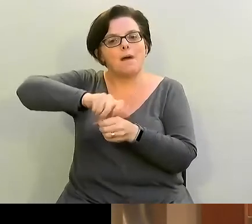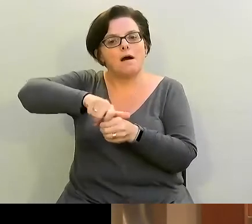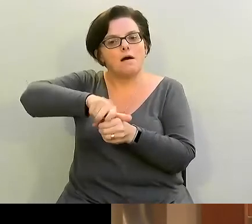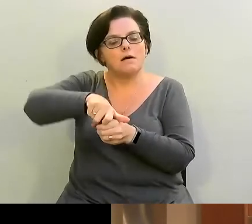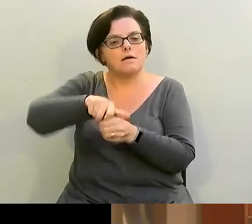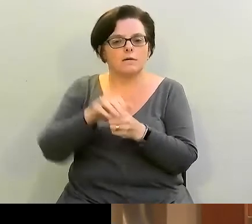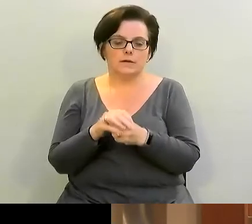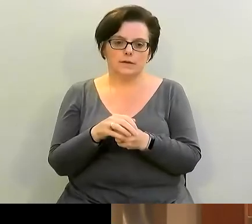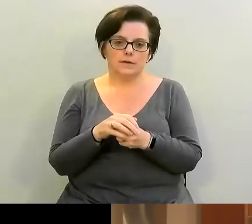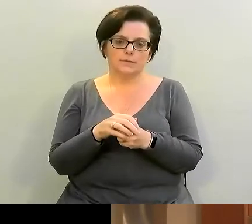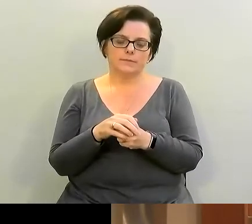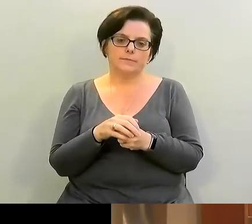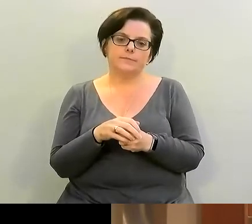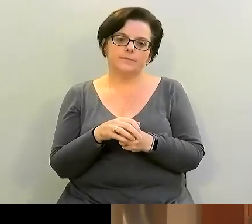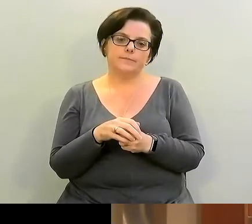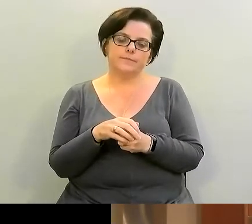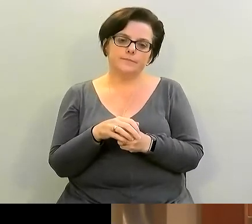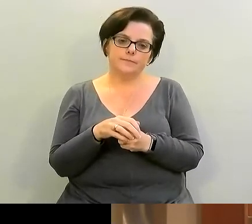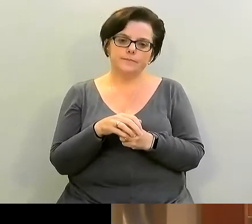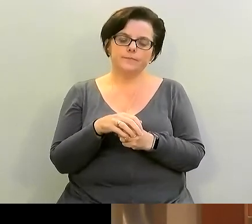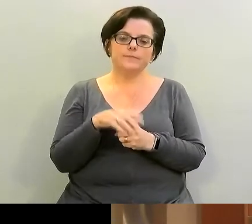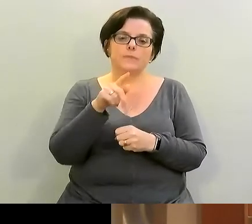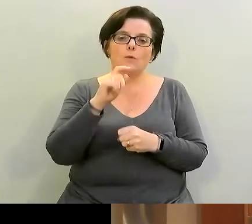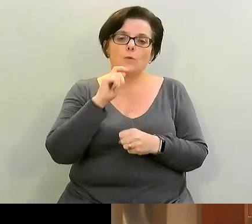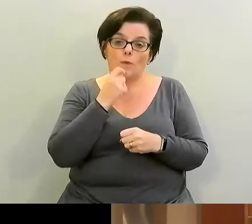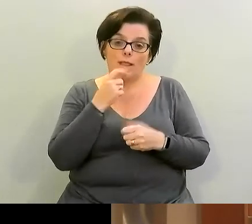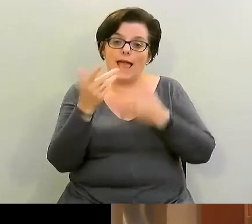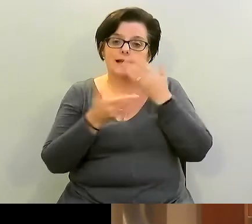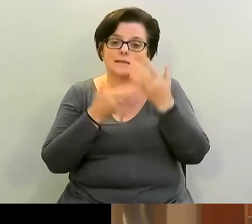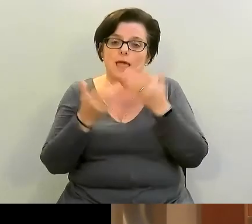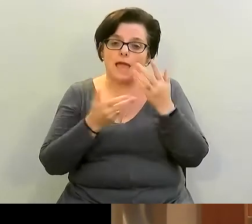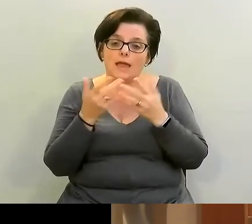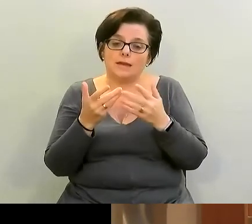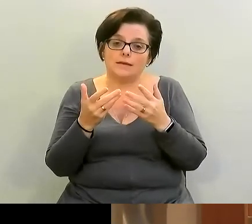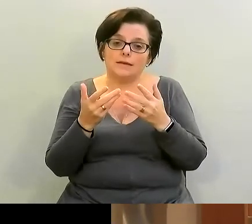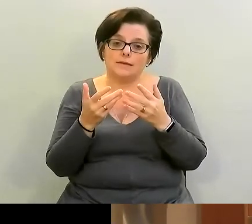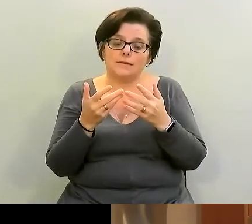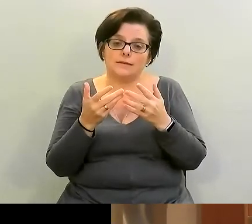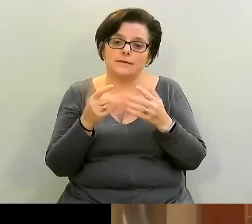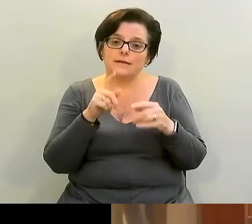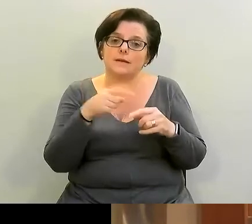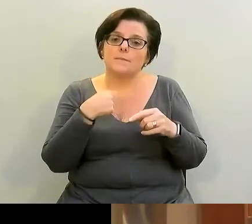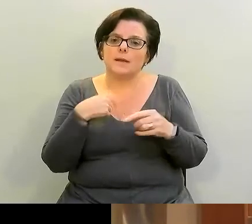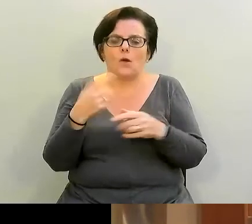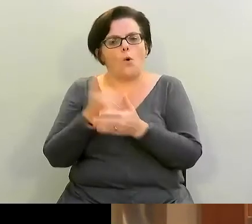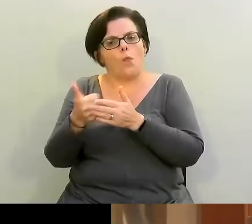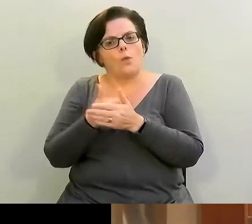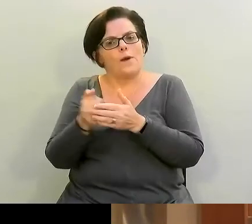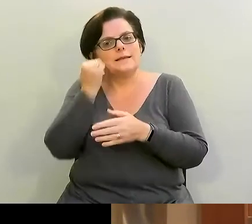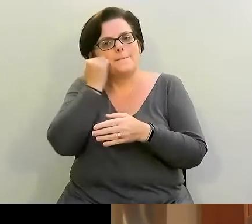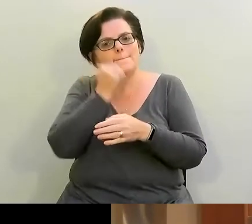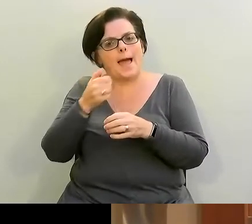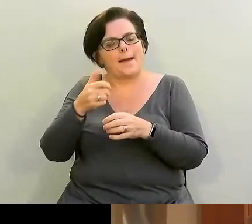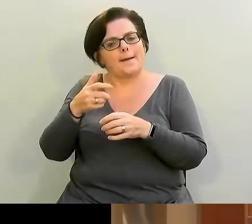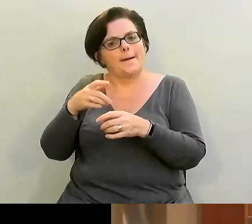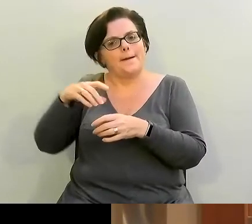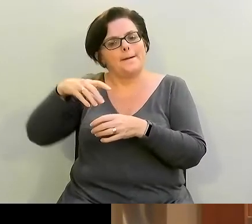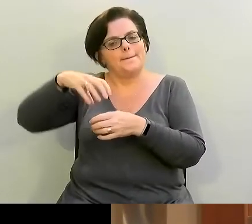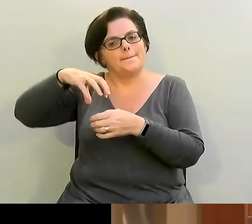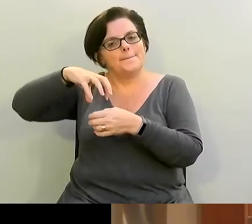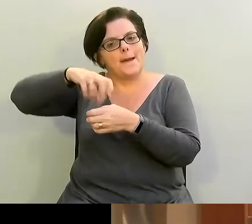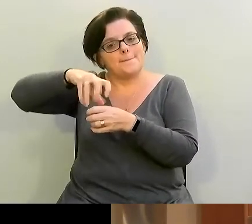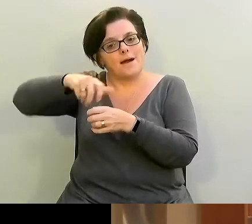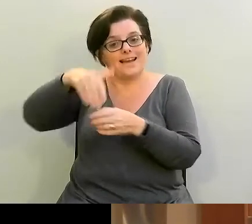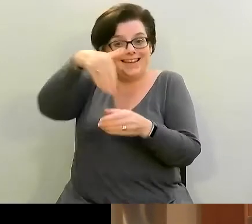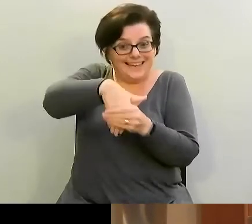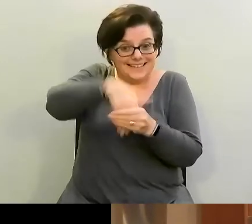that, and I'll tell you why we're doing it a little bit later on, I always add a pinch of black pepper to my bottle of turmeric and I store my